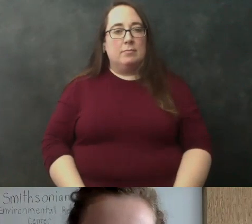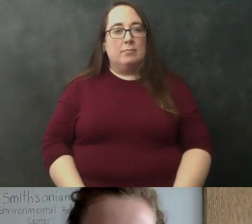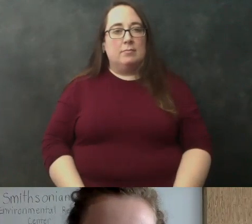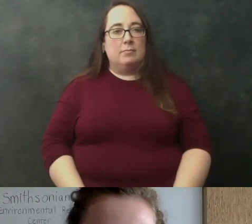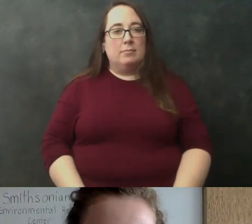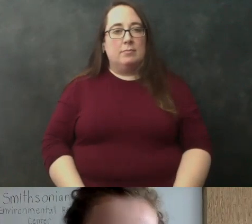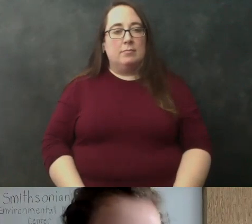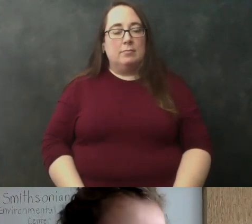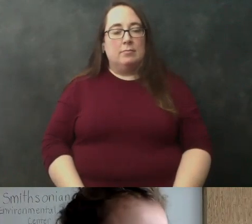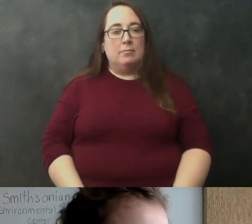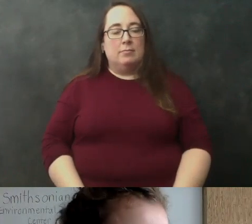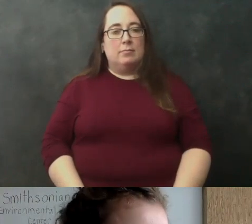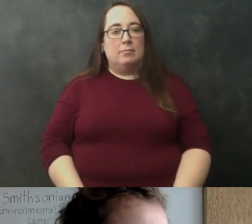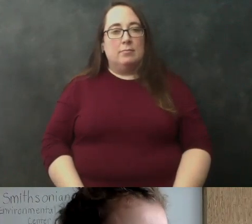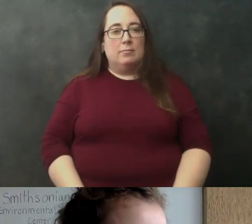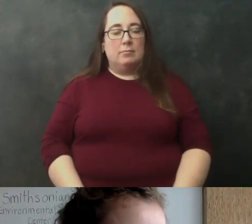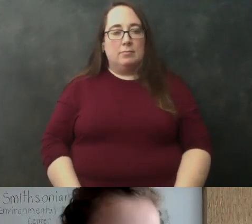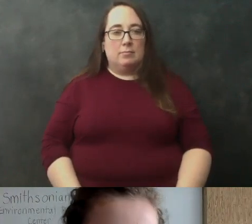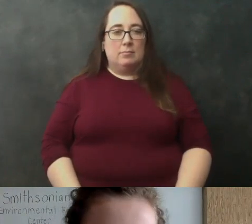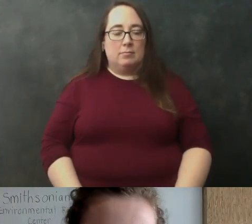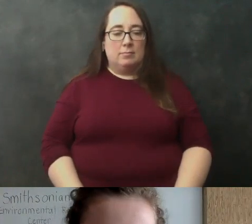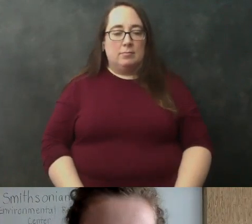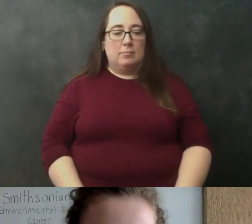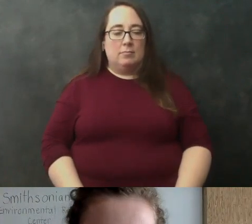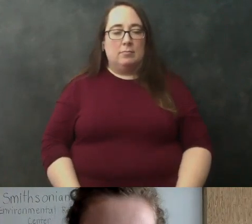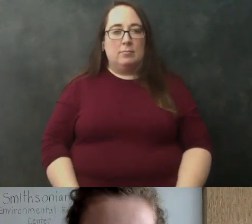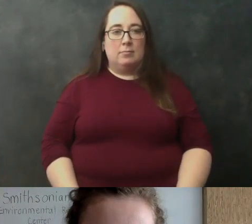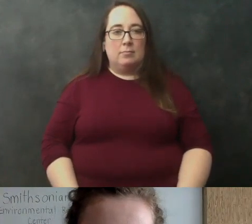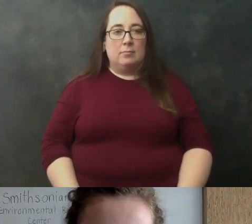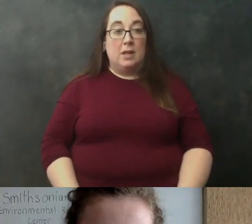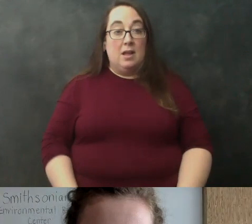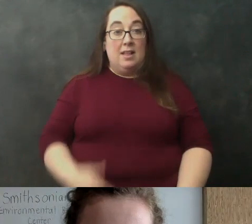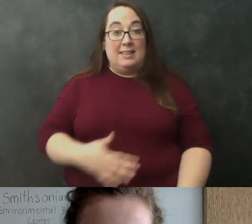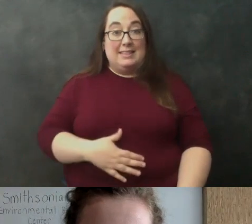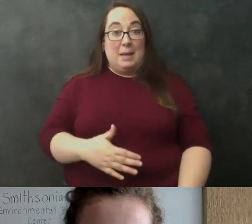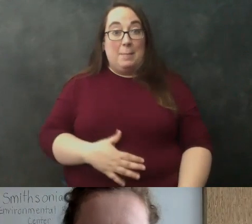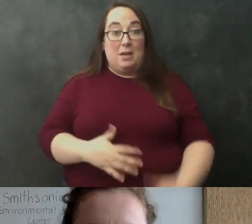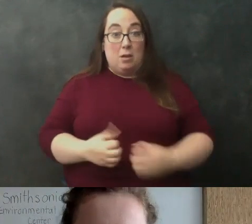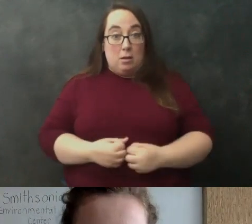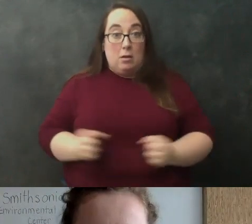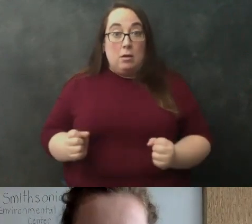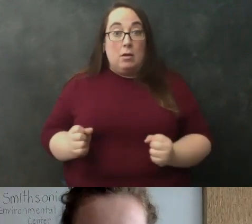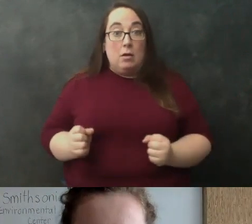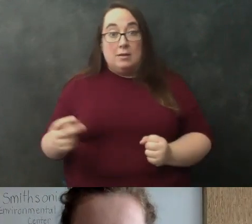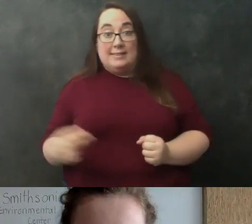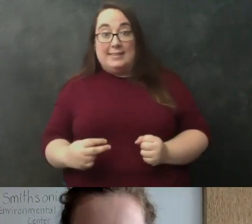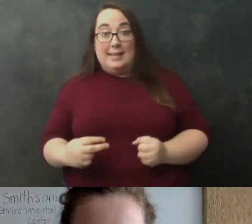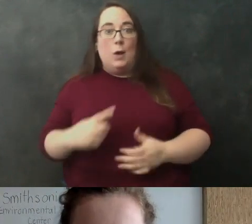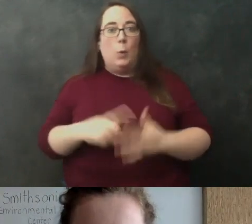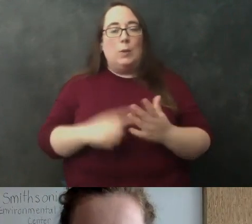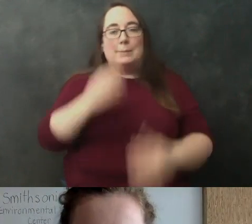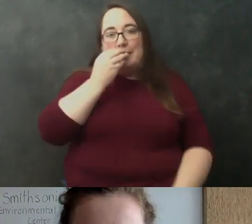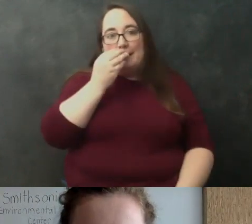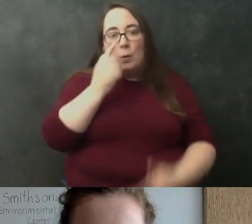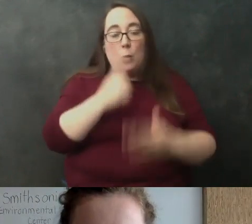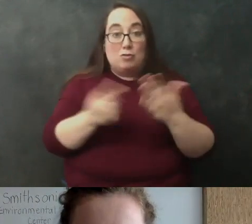um the insides of the stomach we can look and see like what animal what has been eaten what's inside